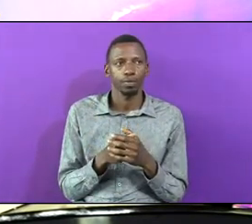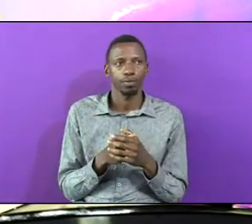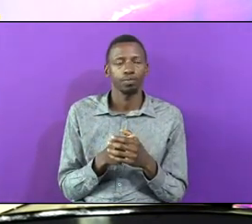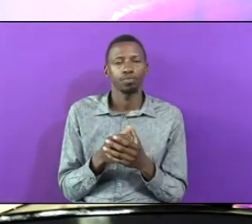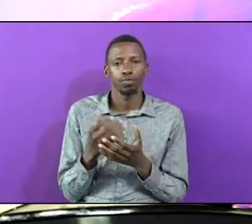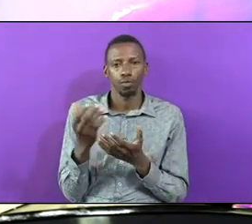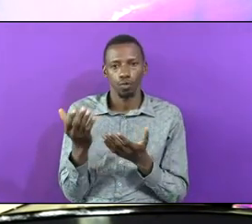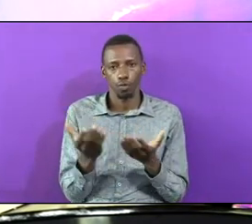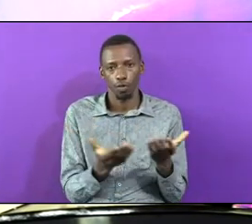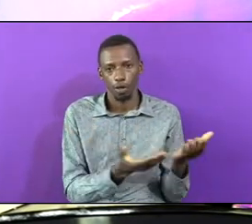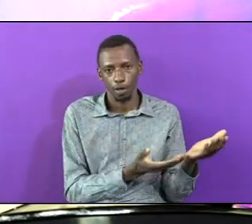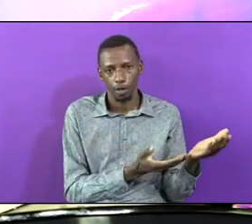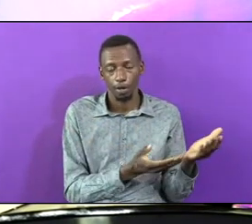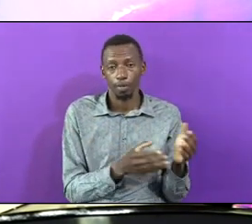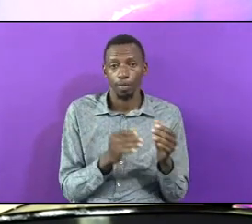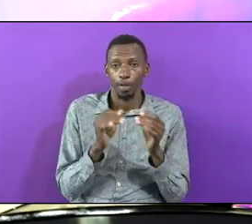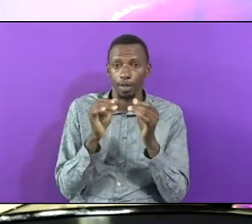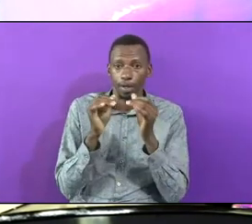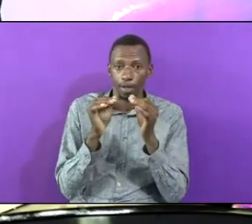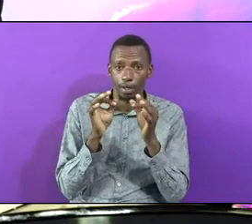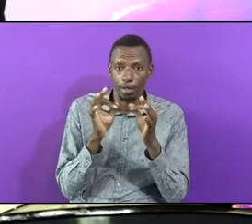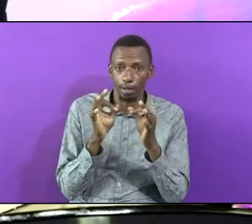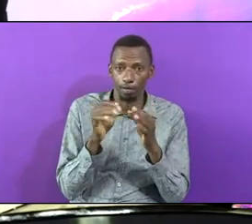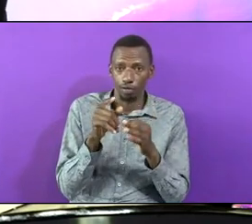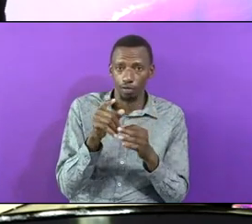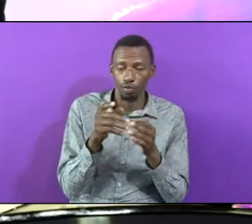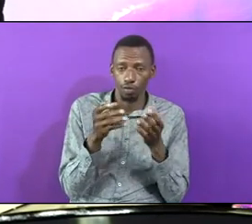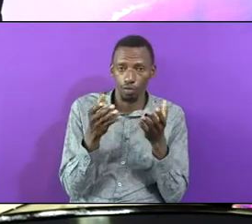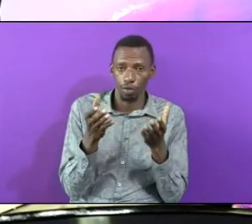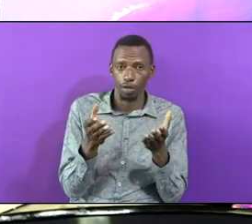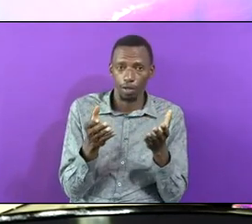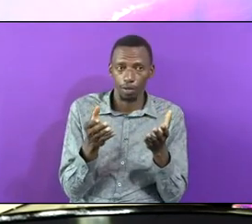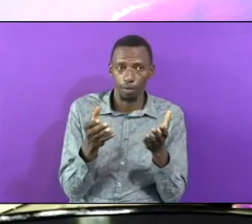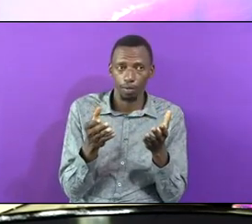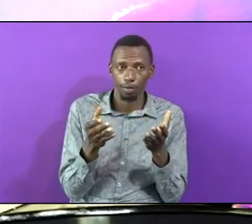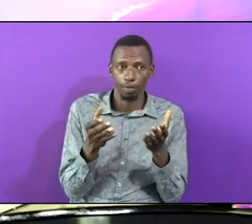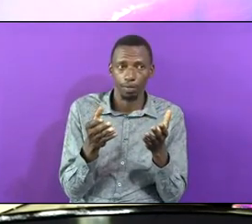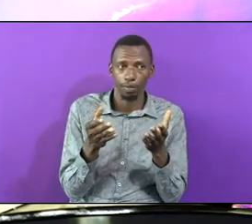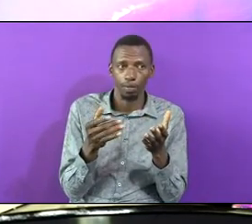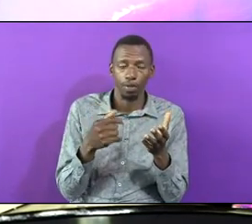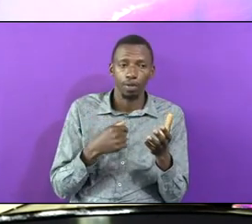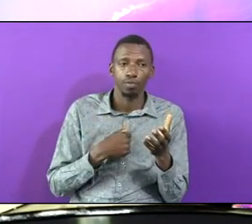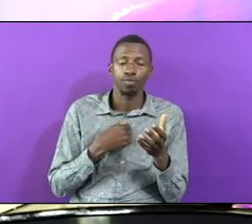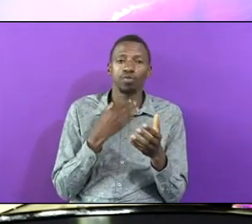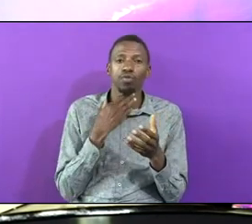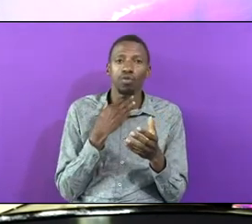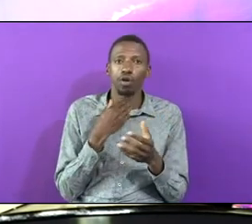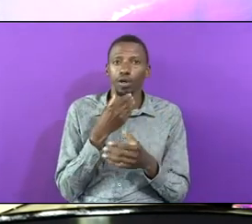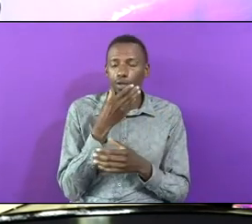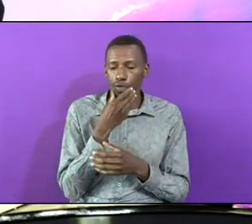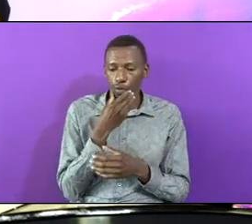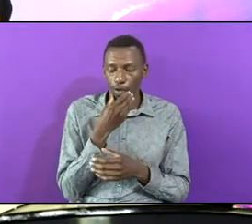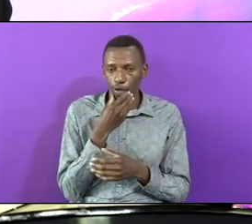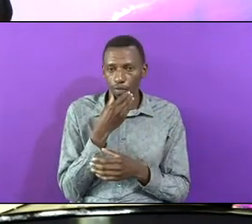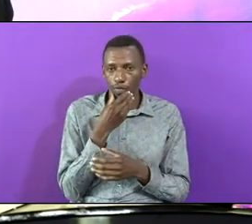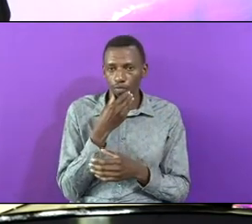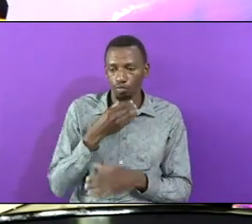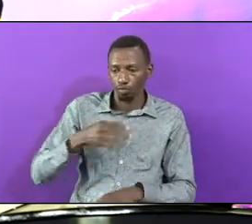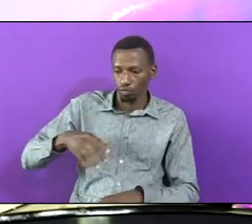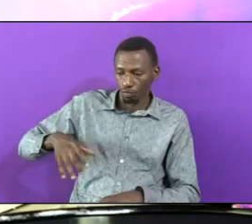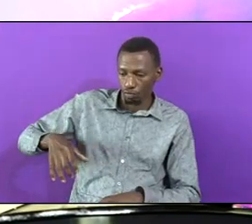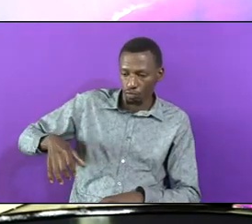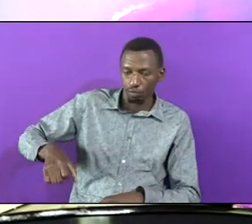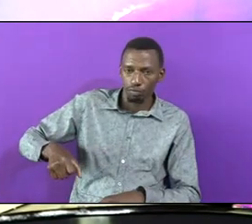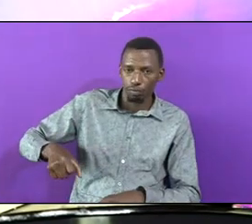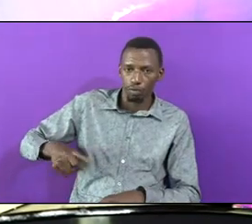You Will Come And If You Are Here And I Want The Man To Hold The Hands Of The People